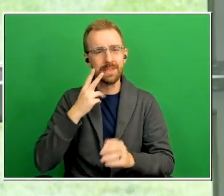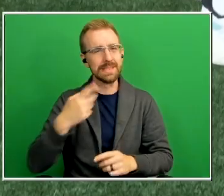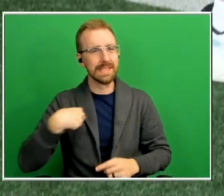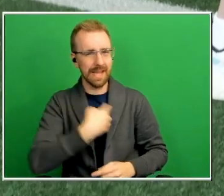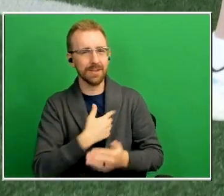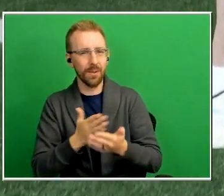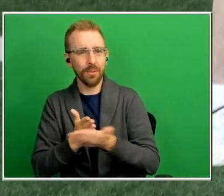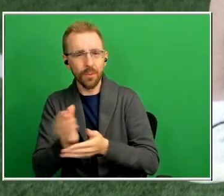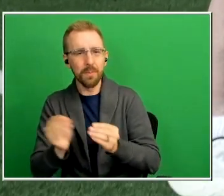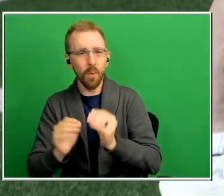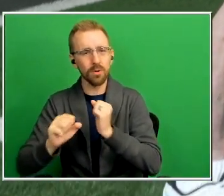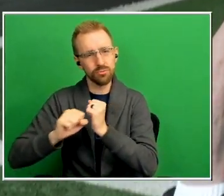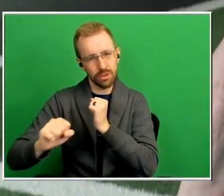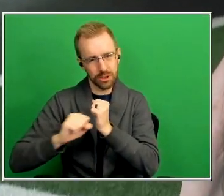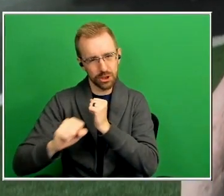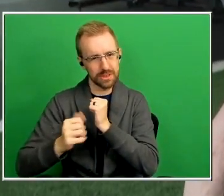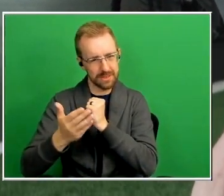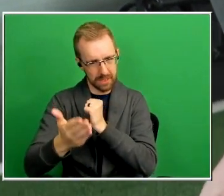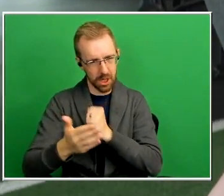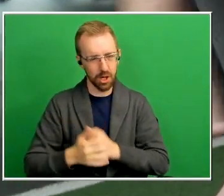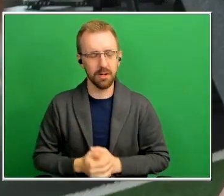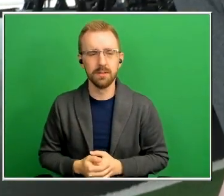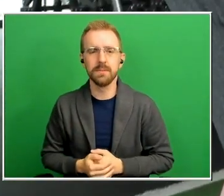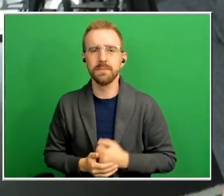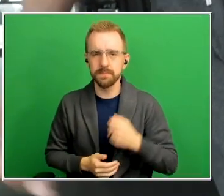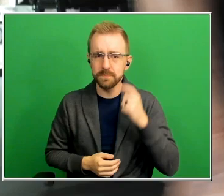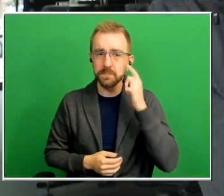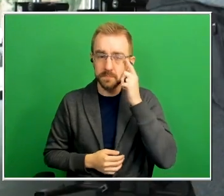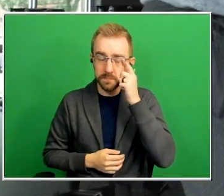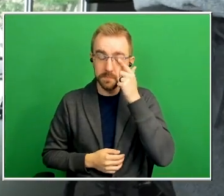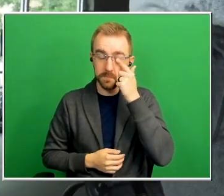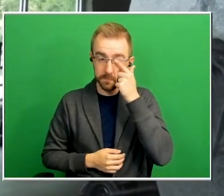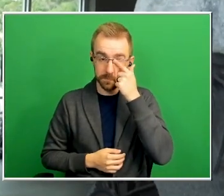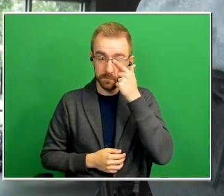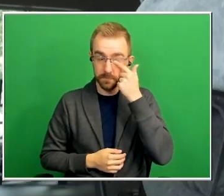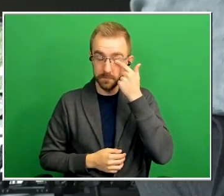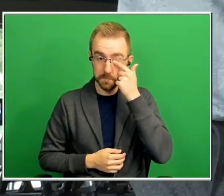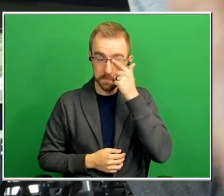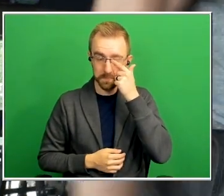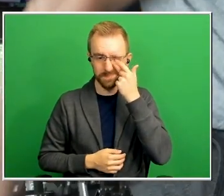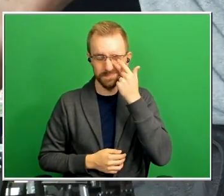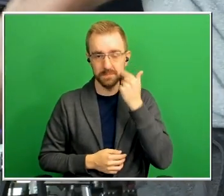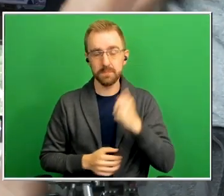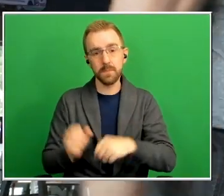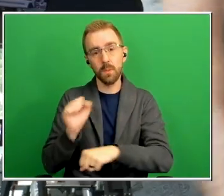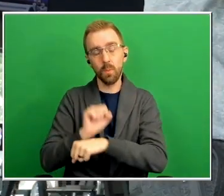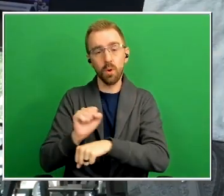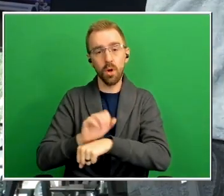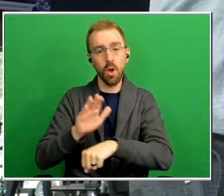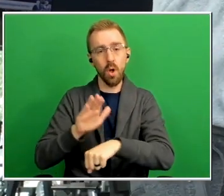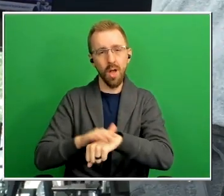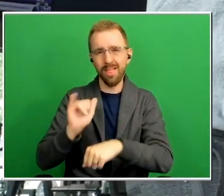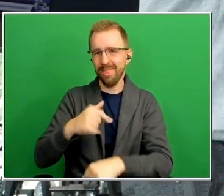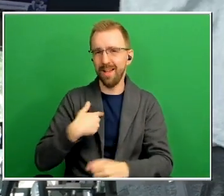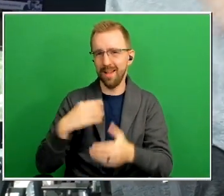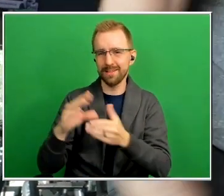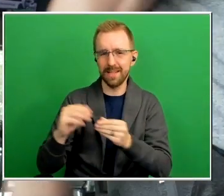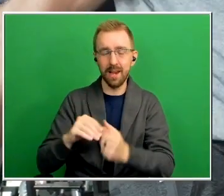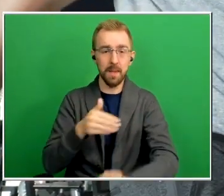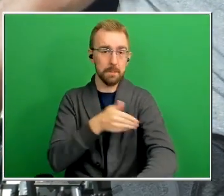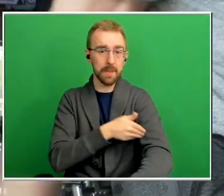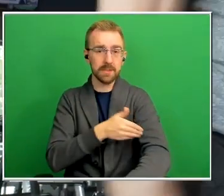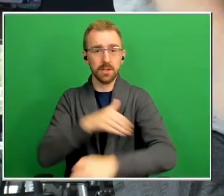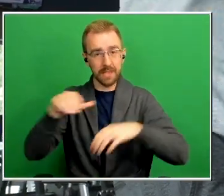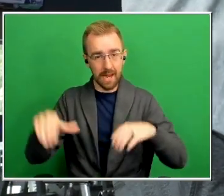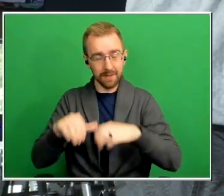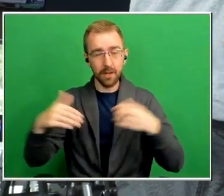working on getting like i said getting those muscles activated getting the shoulders warmed up